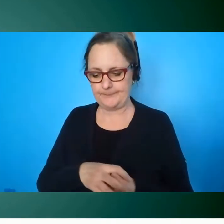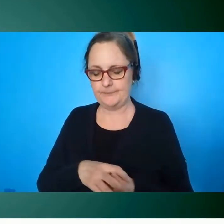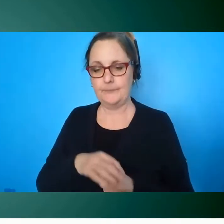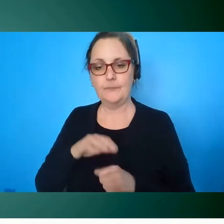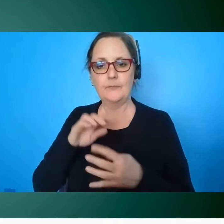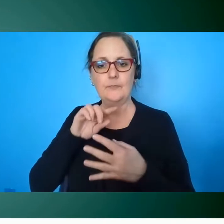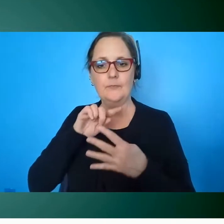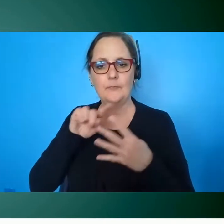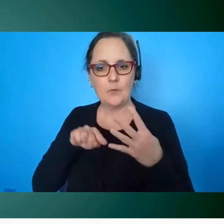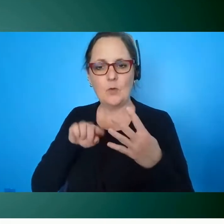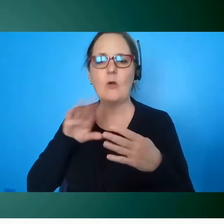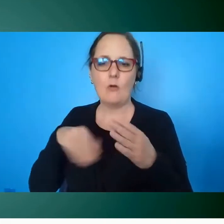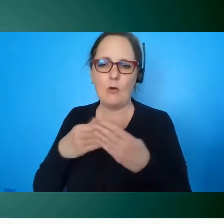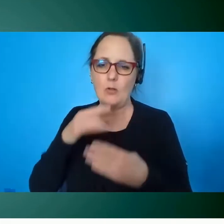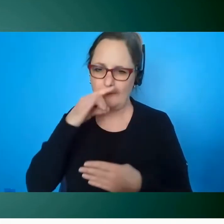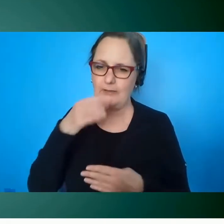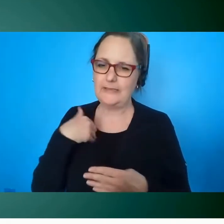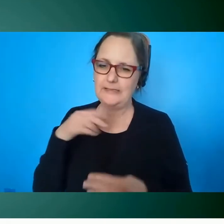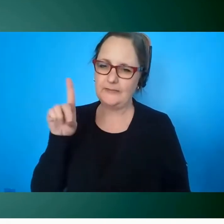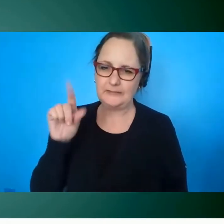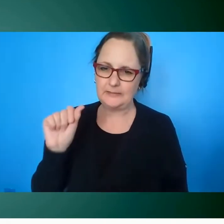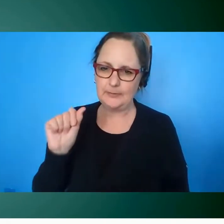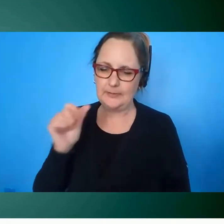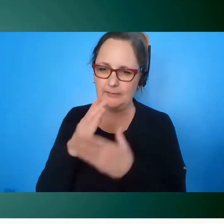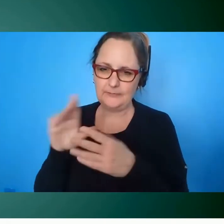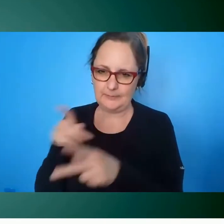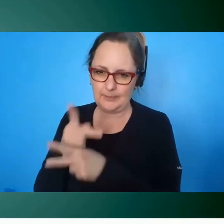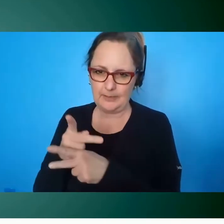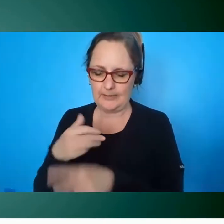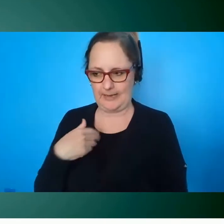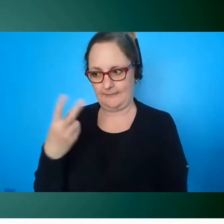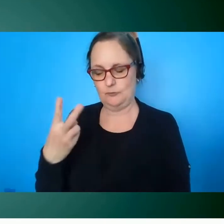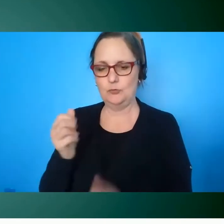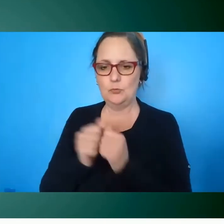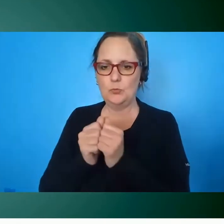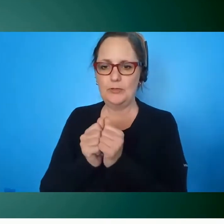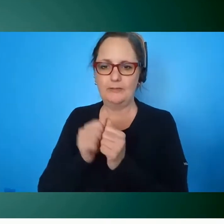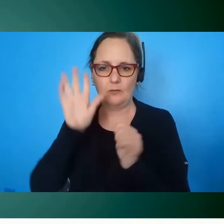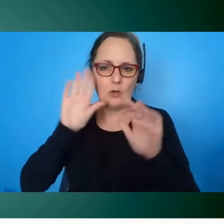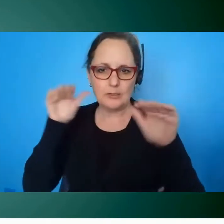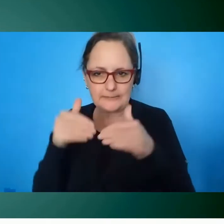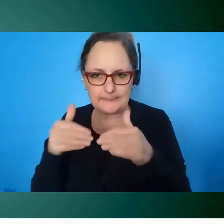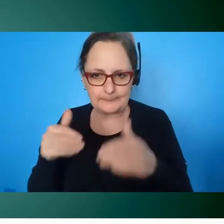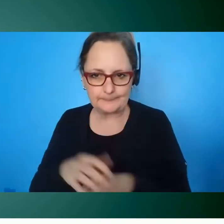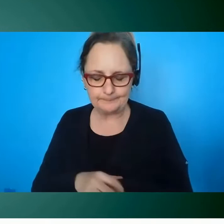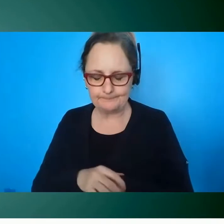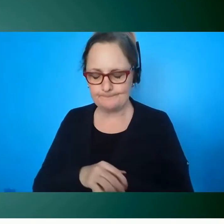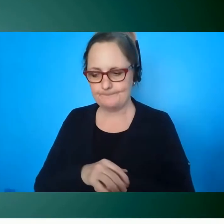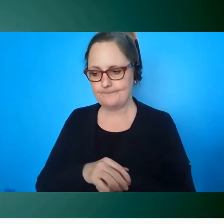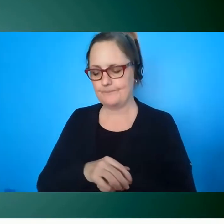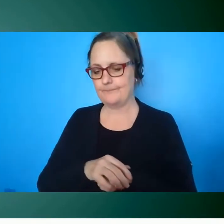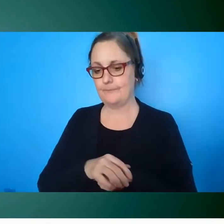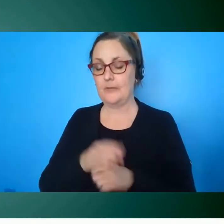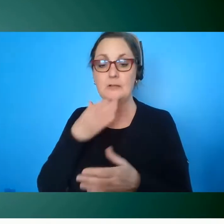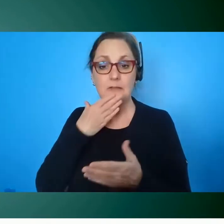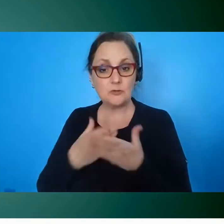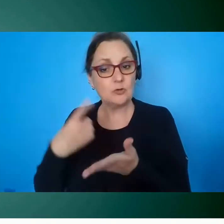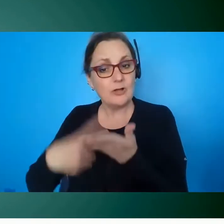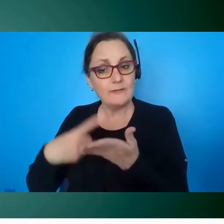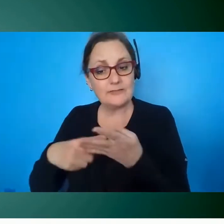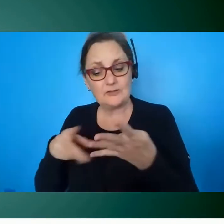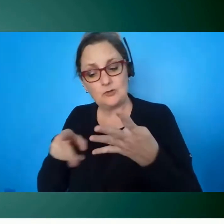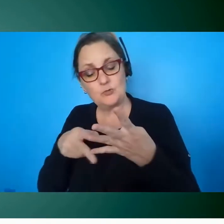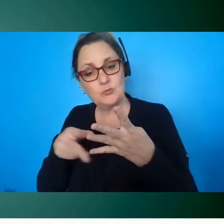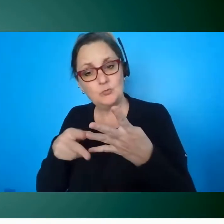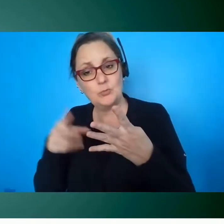a disability of some form i have um two with autism um and there's good conversations with both of them uh